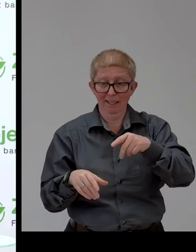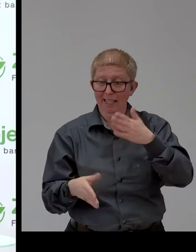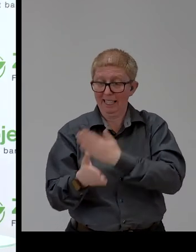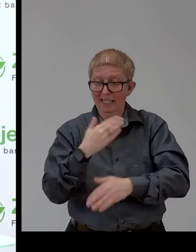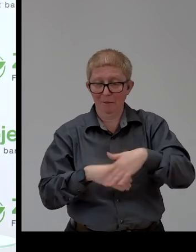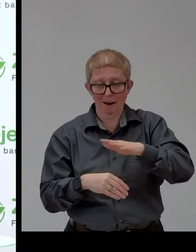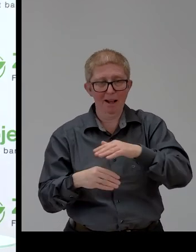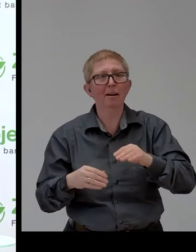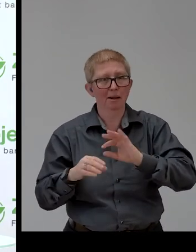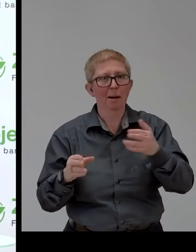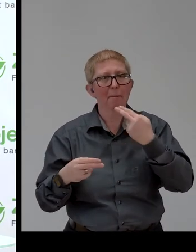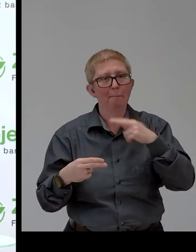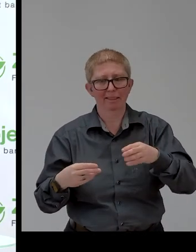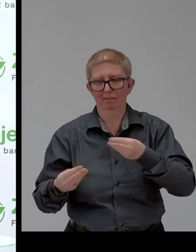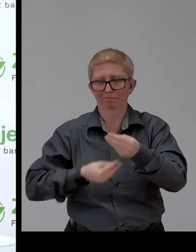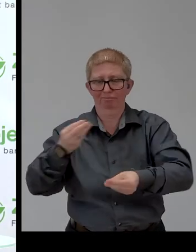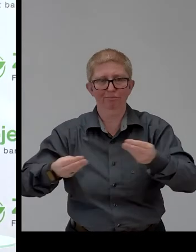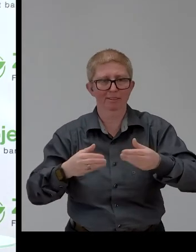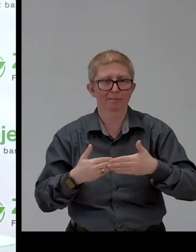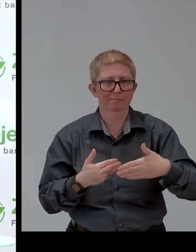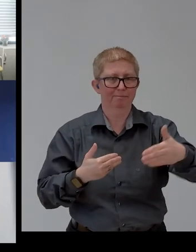continue with Red Apis from Chile. Please go ahead.